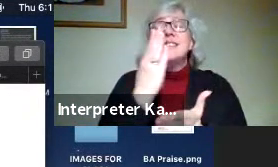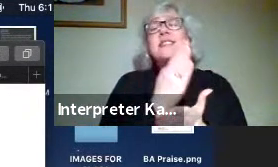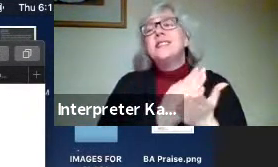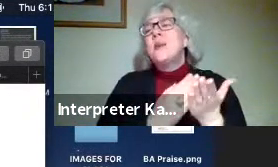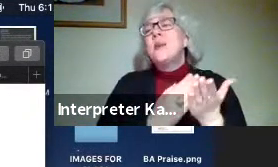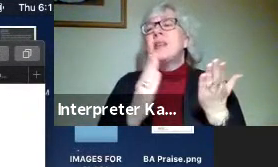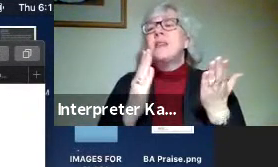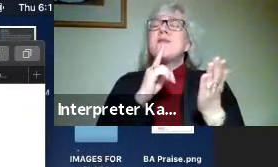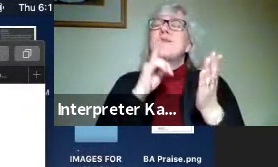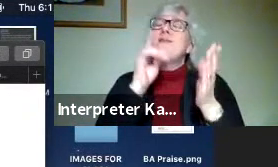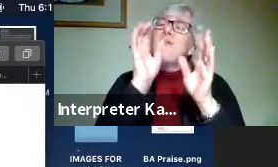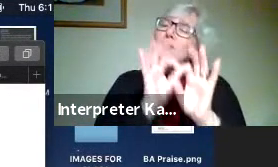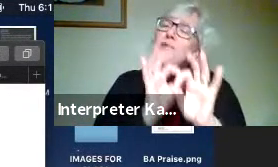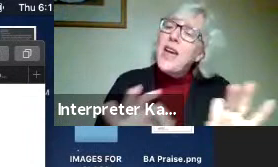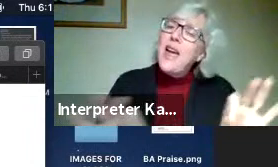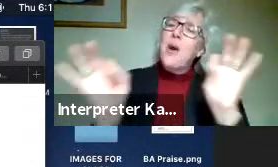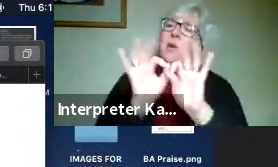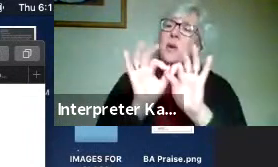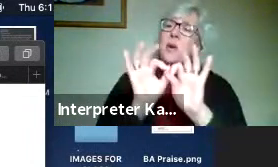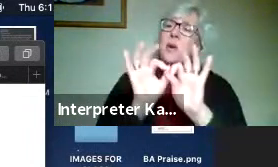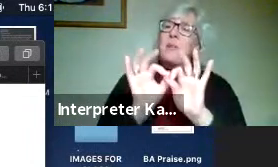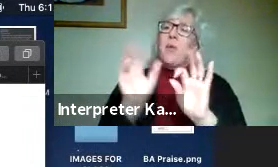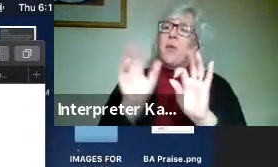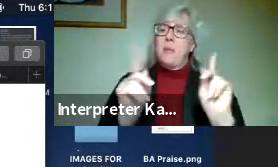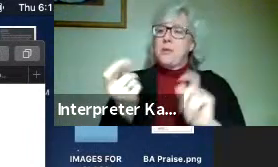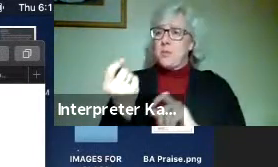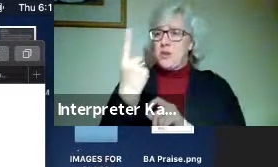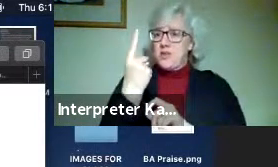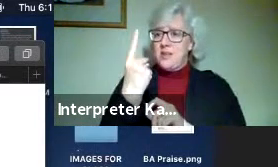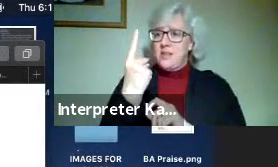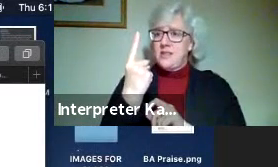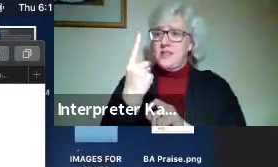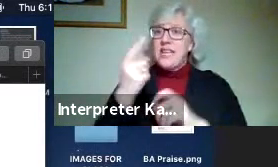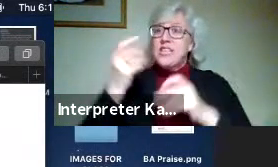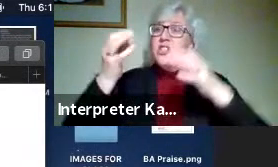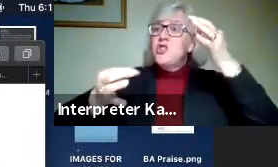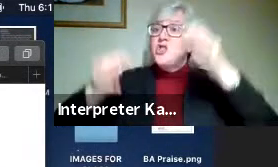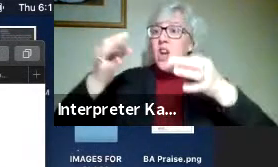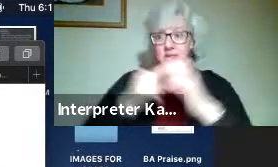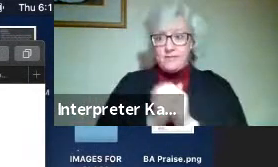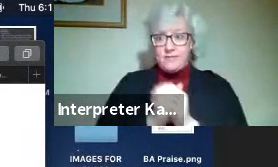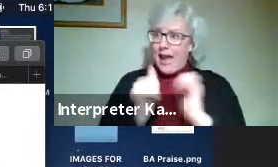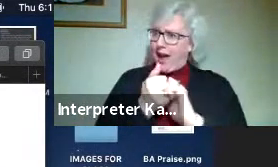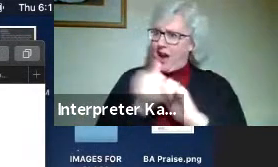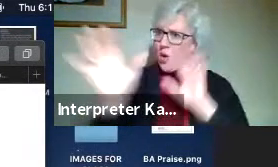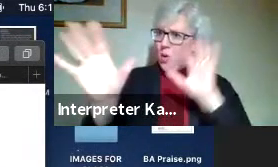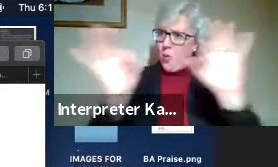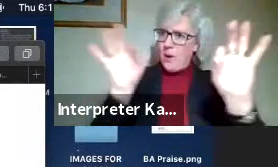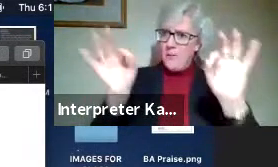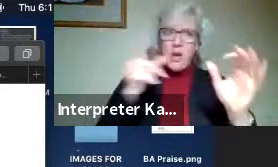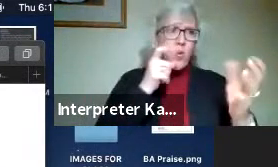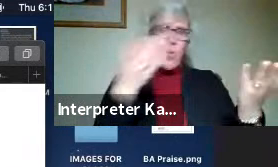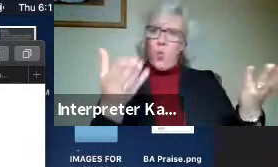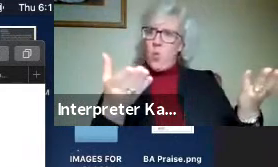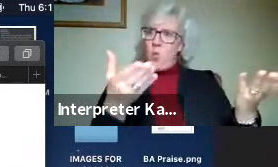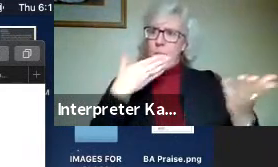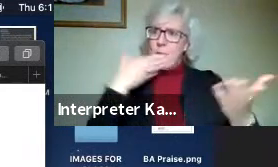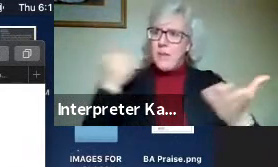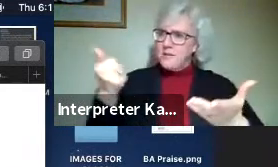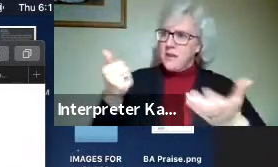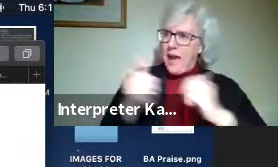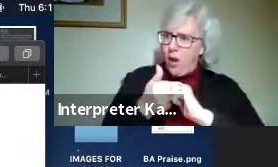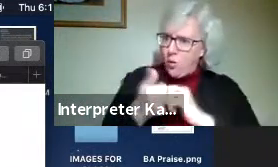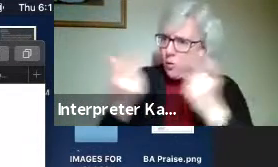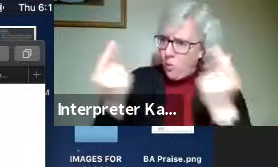very important for people to understand about our show. It is the judging of the show. How do we pick who are the best pieces in the show?